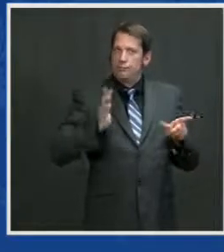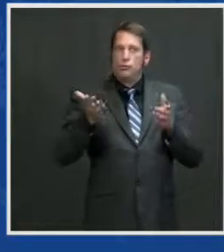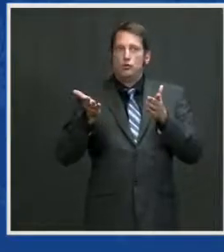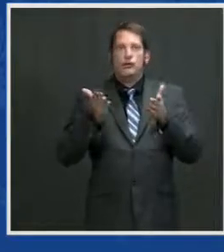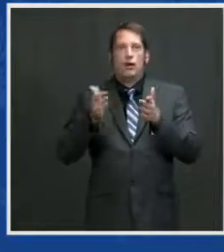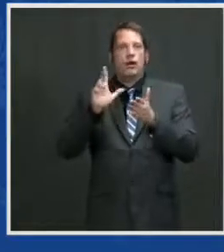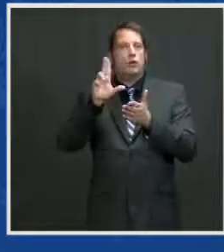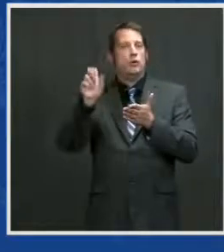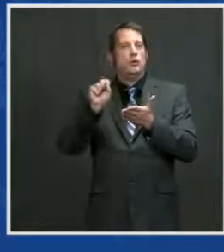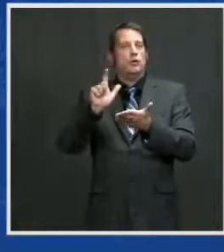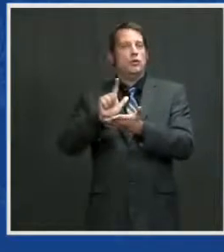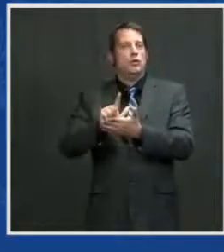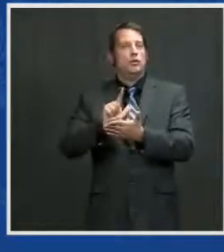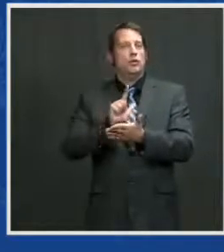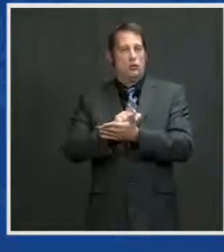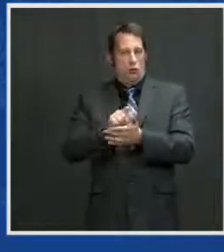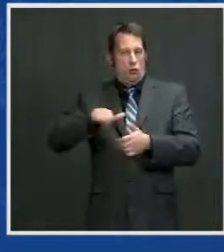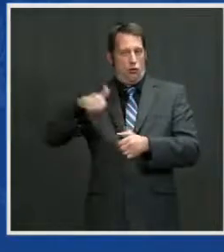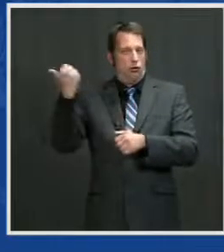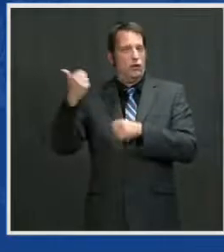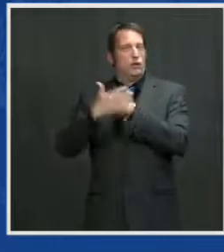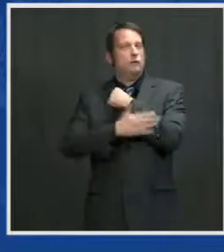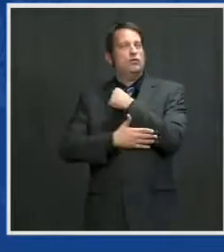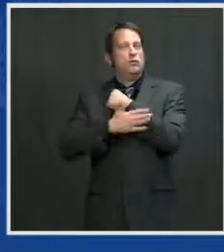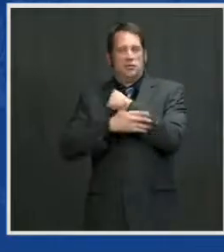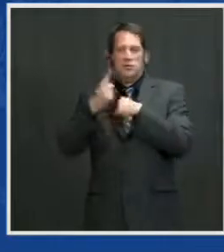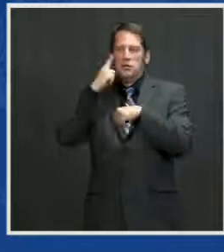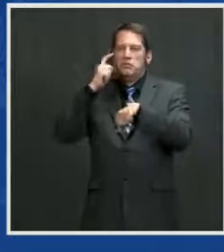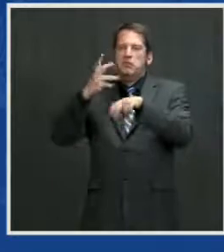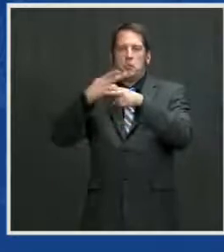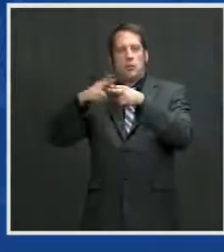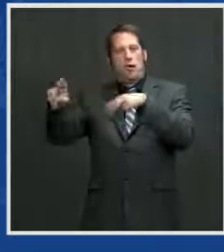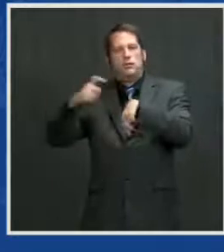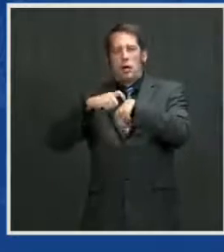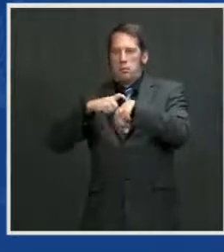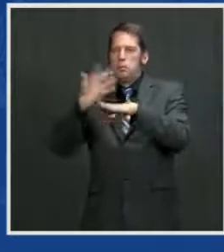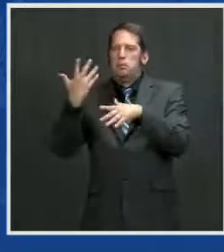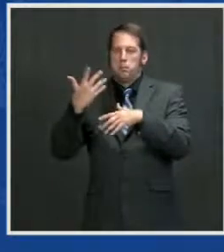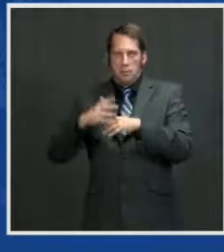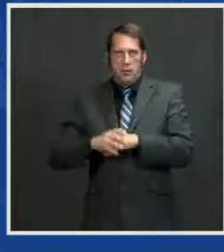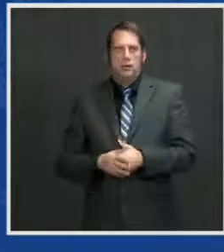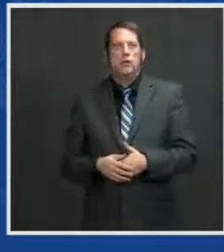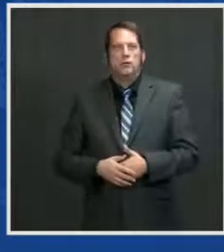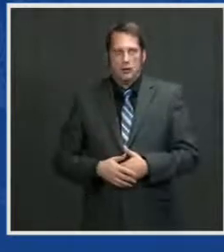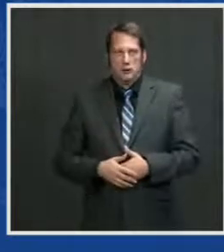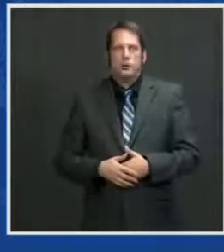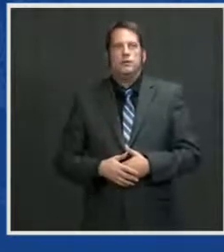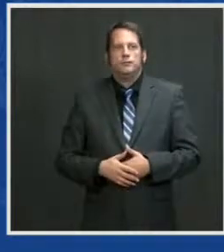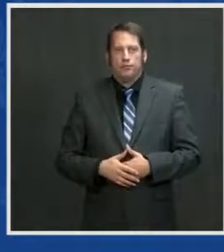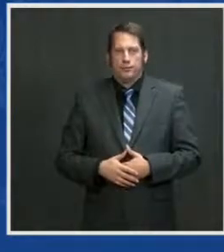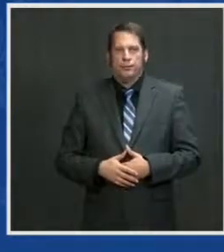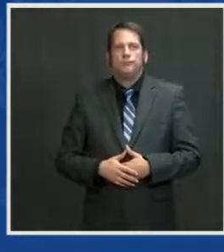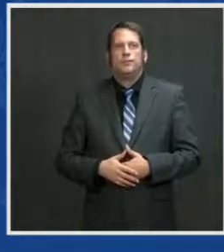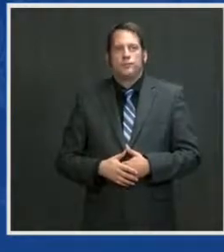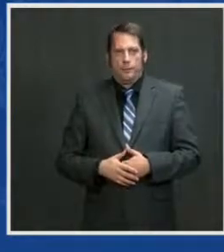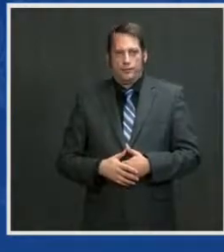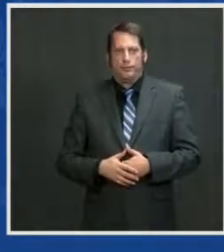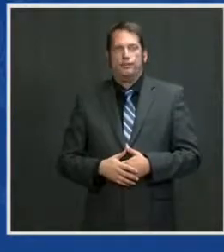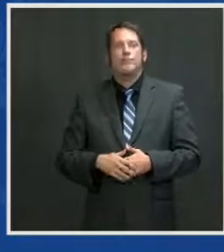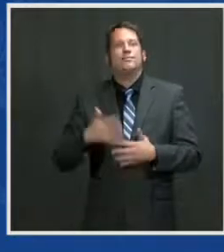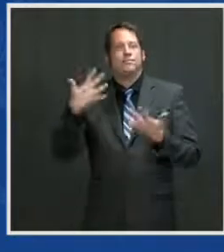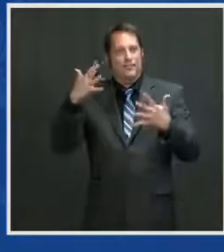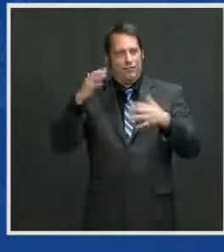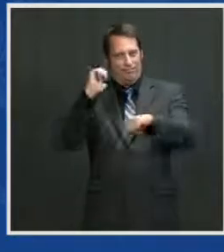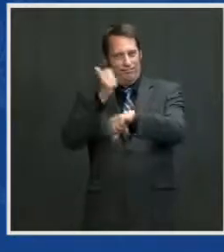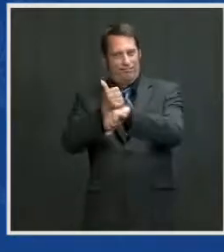for a while. As matter of fact, they erected a war monument to him. And — and then he went on, he